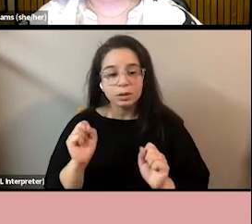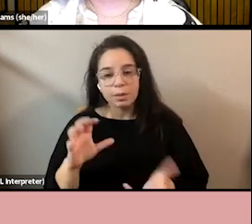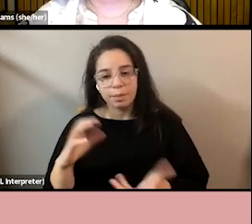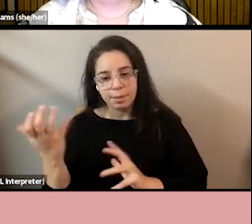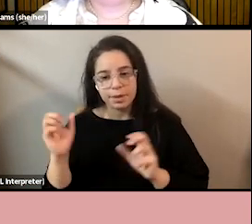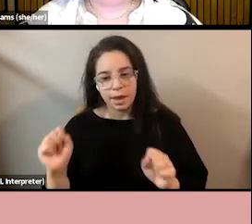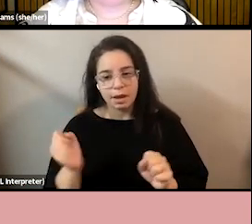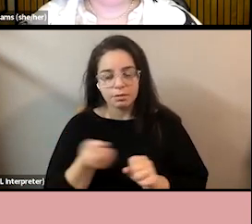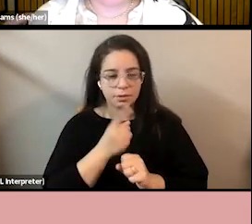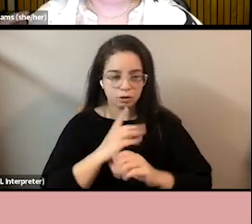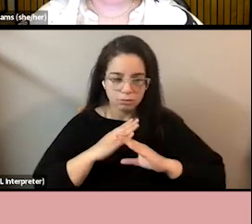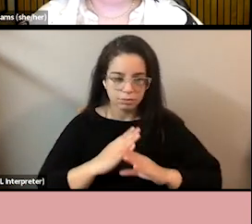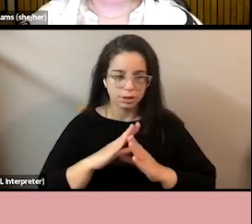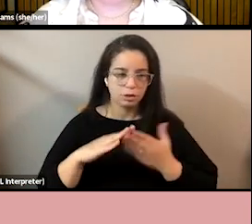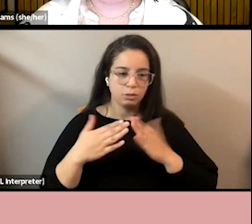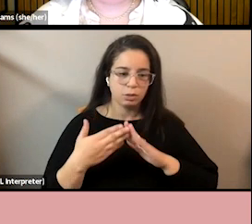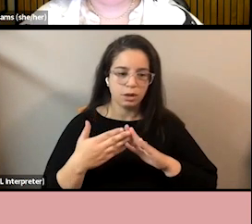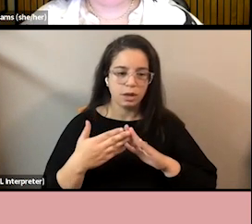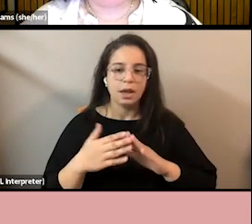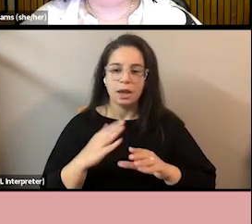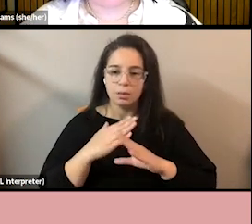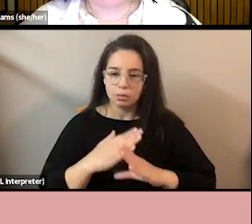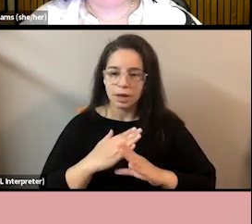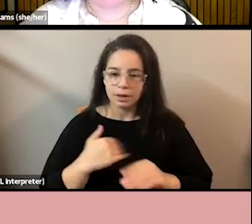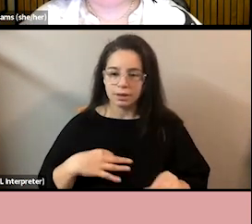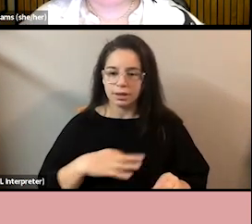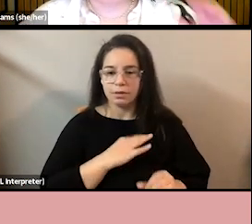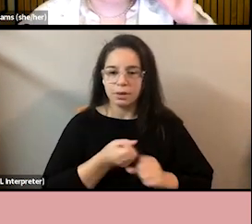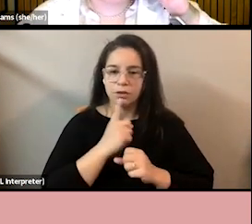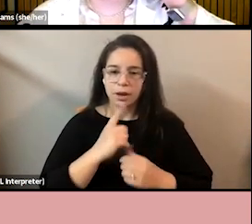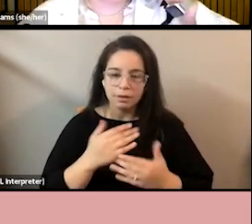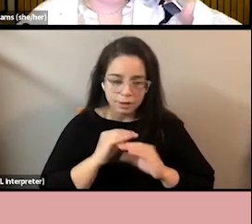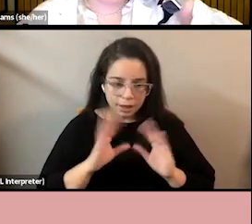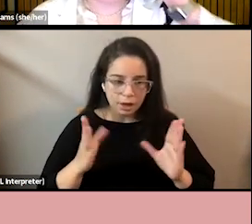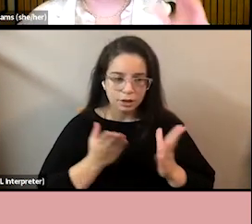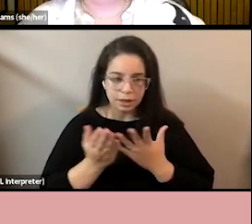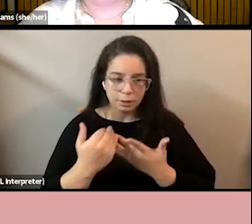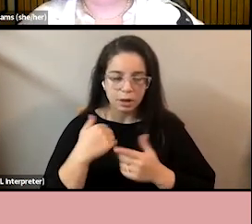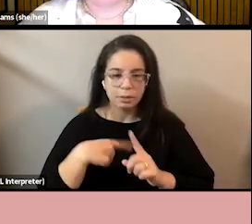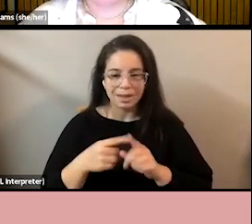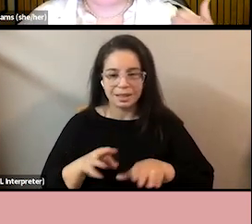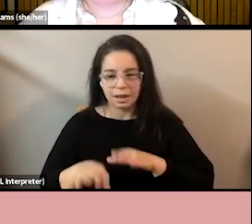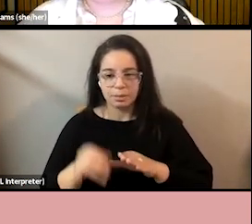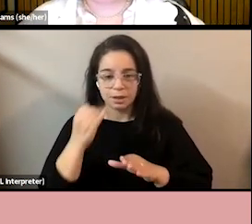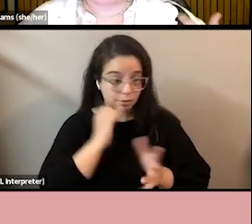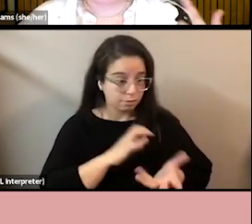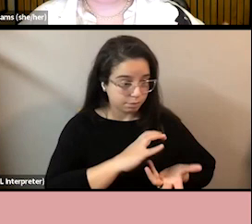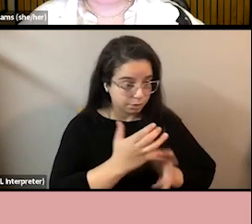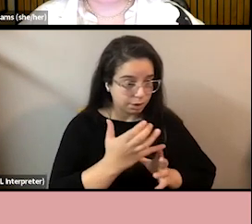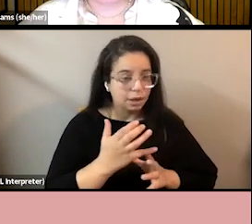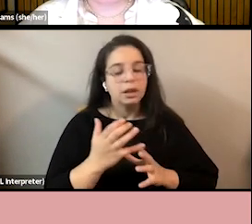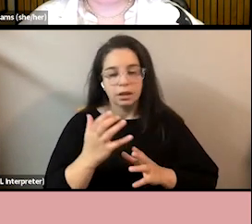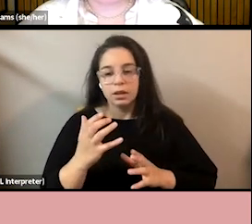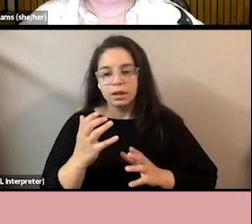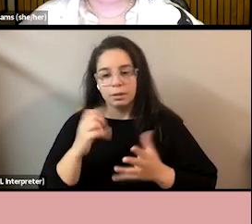we need to protect our community and our team members by having clear, transparent and available steps that they can take should expected and